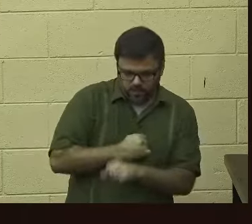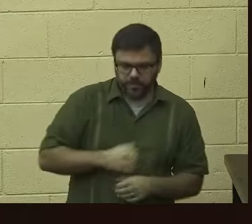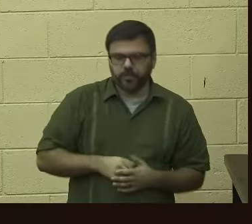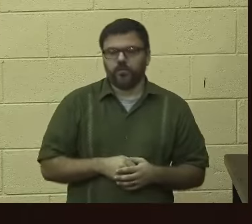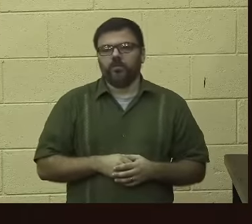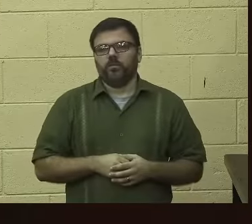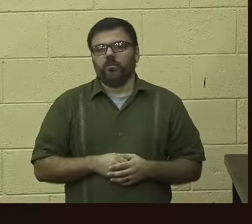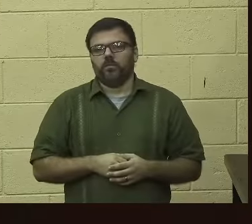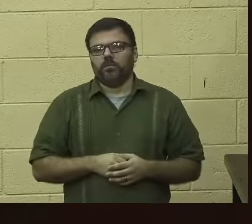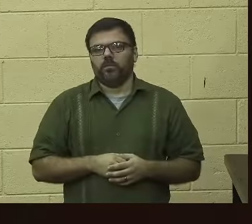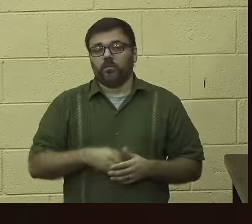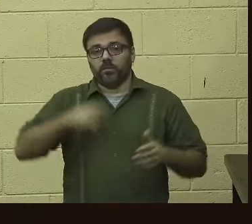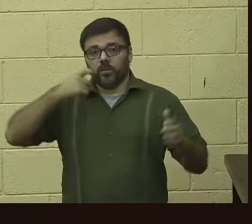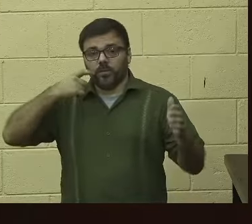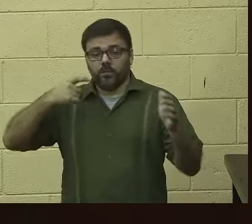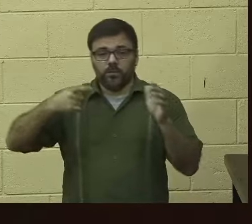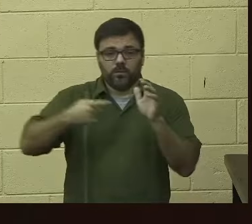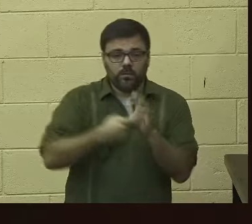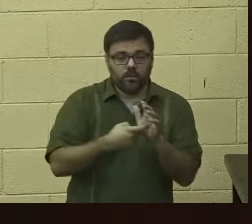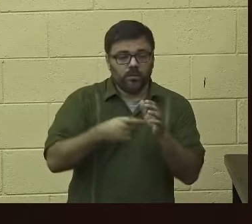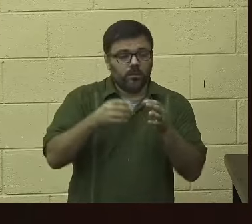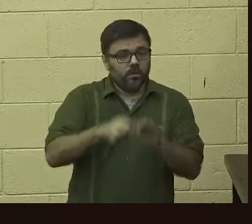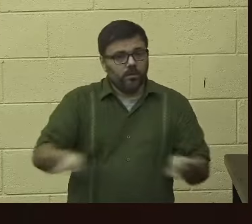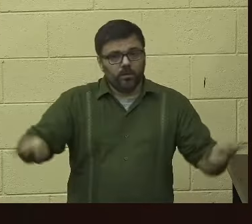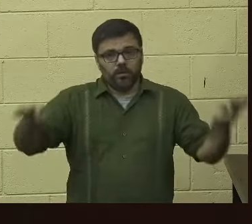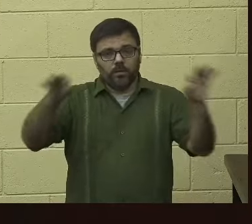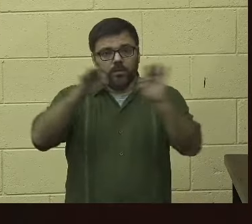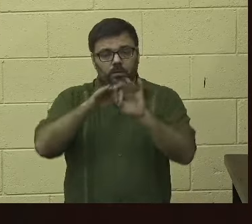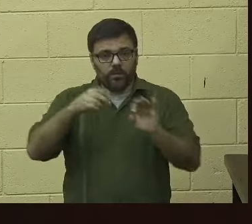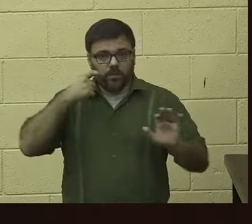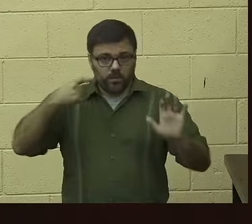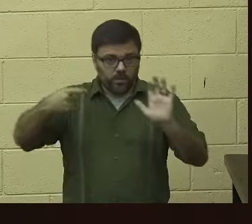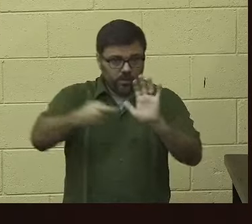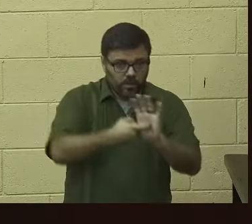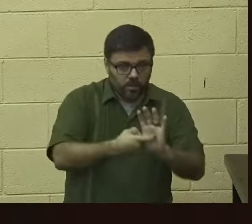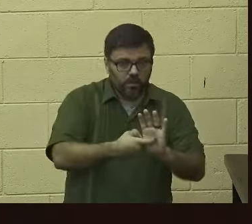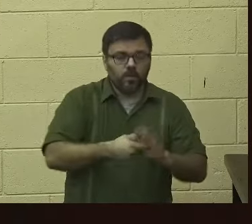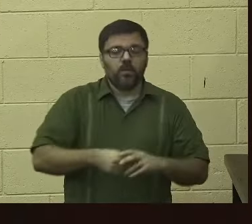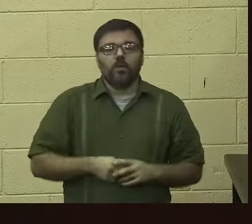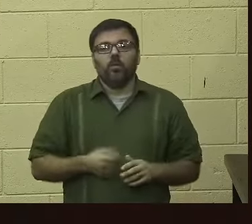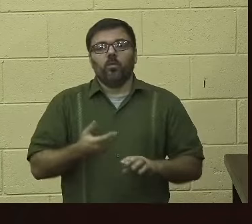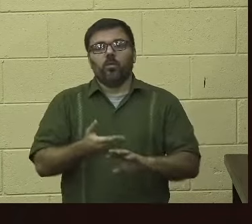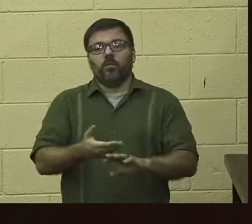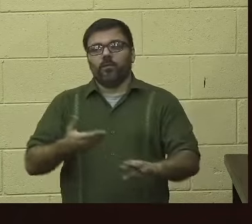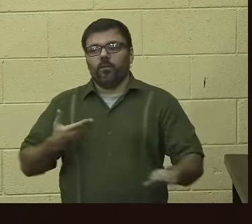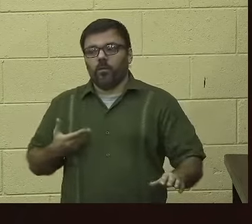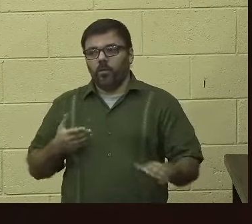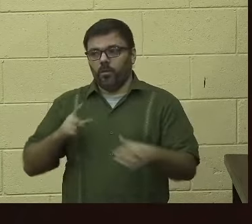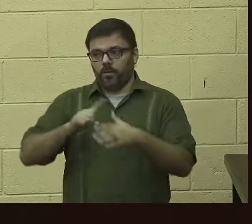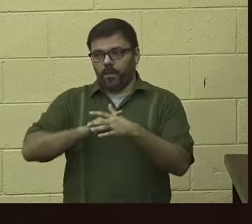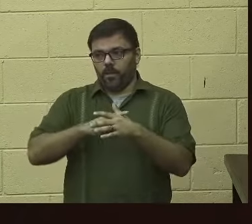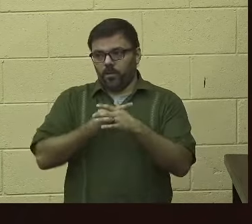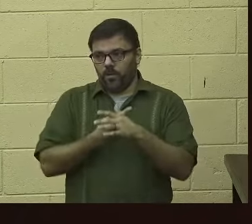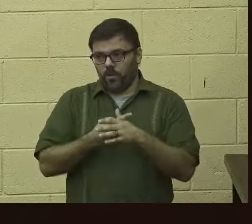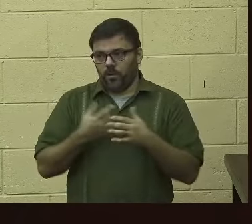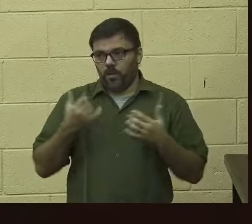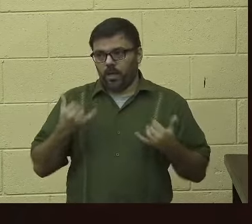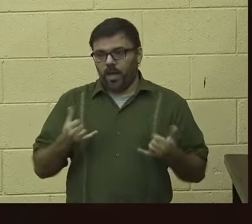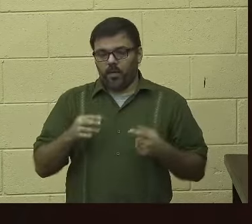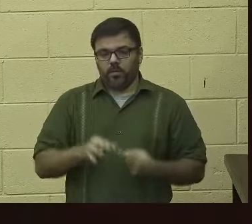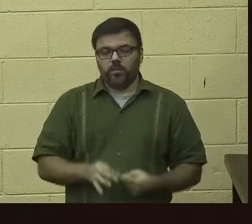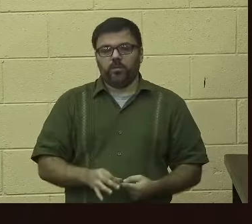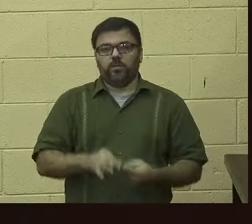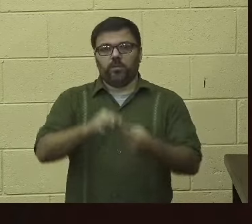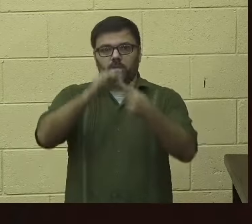It is important to highlight that even before the activation of this specialized